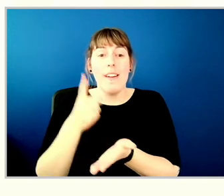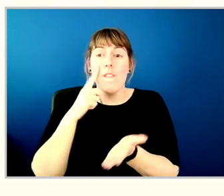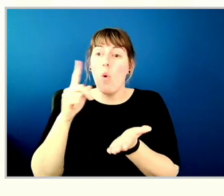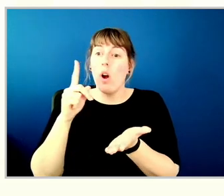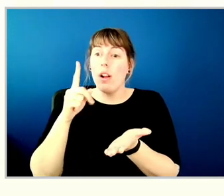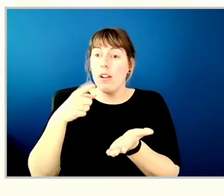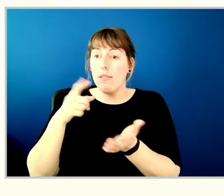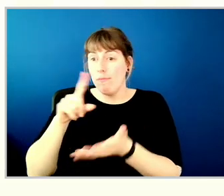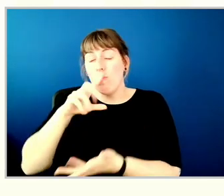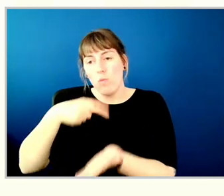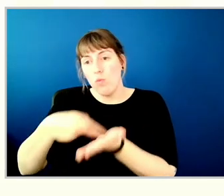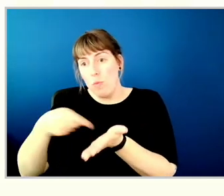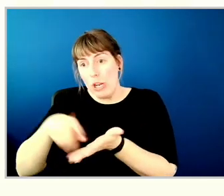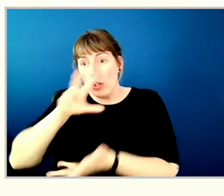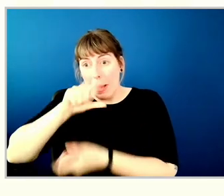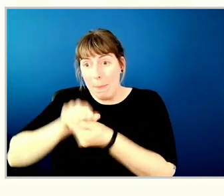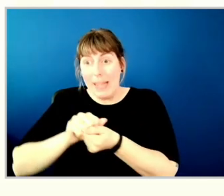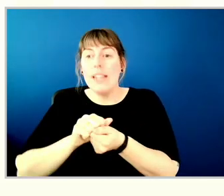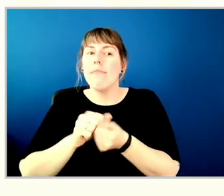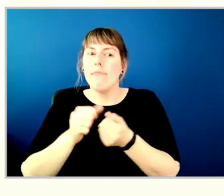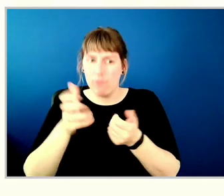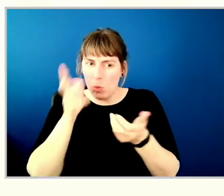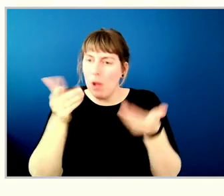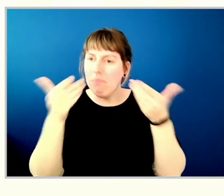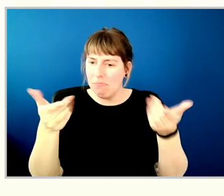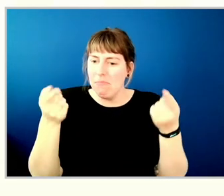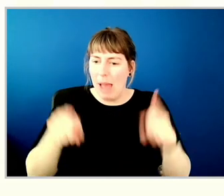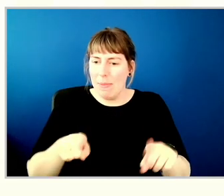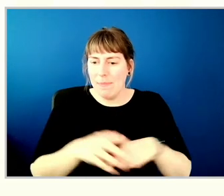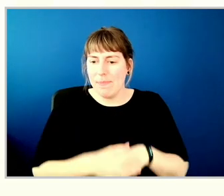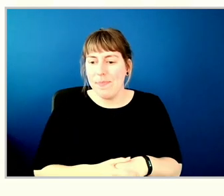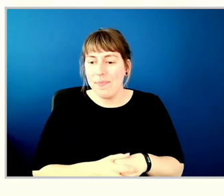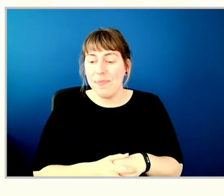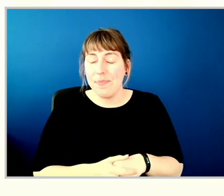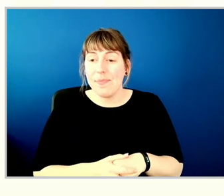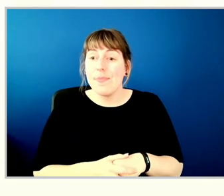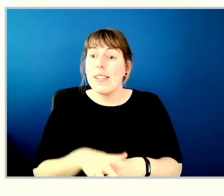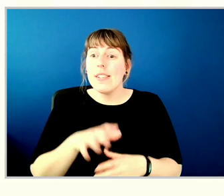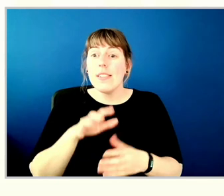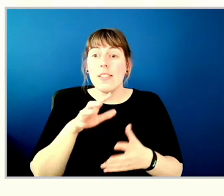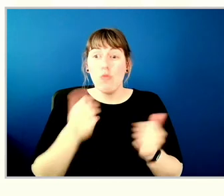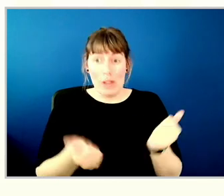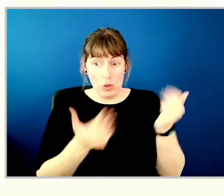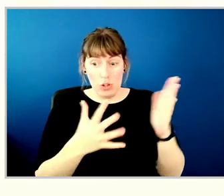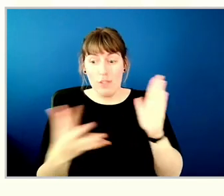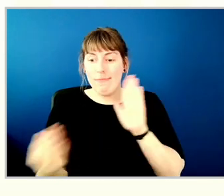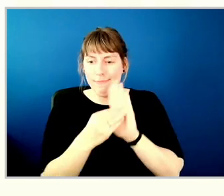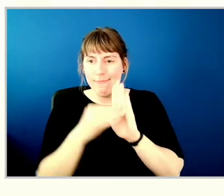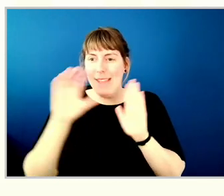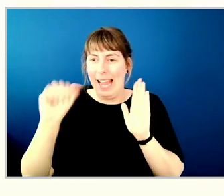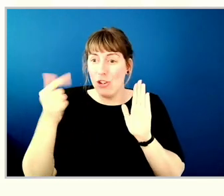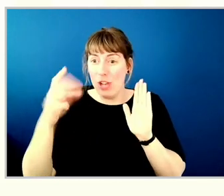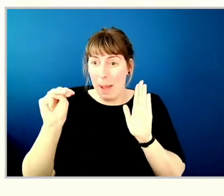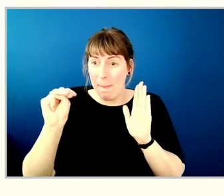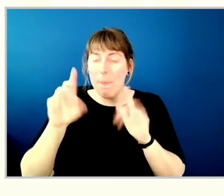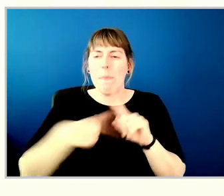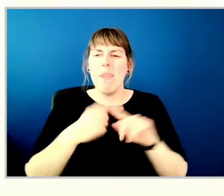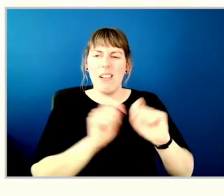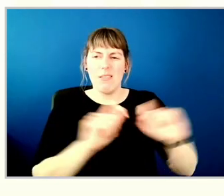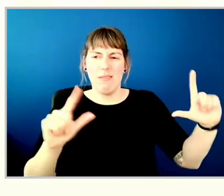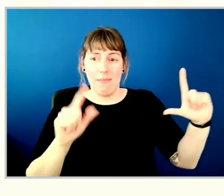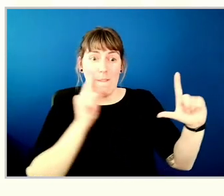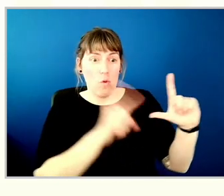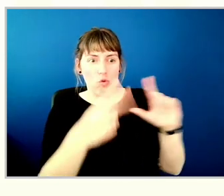recommendation to come into effect. The resolution is in your AGM package and also on the screen for you to review.